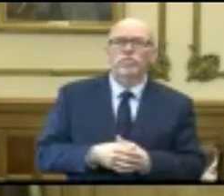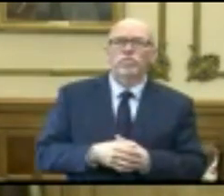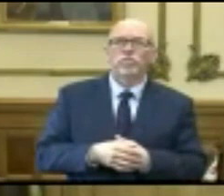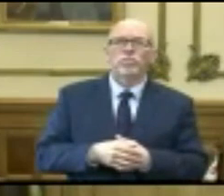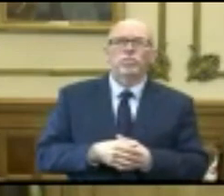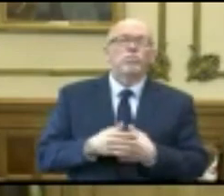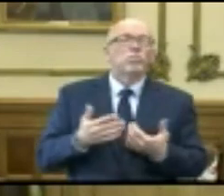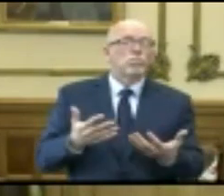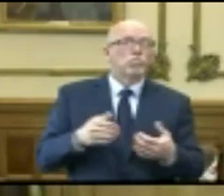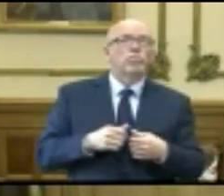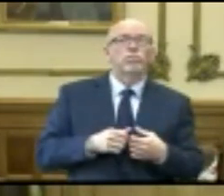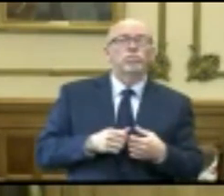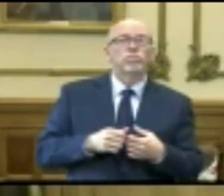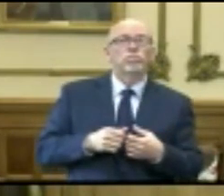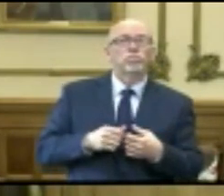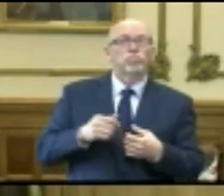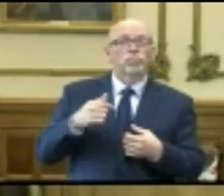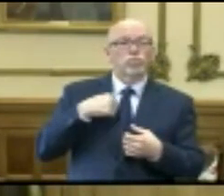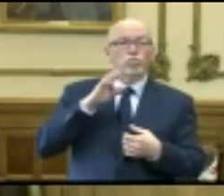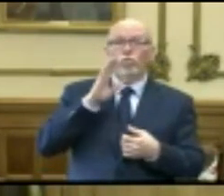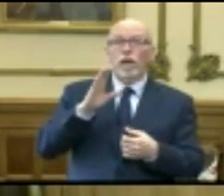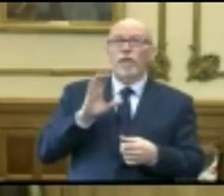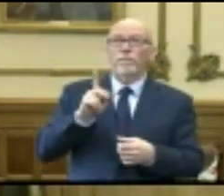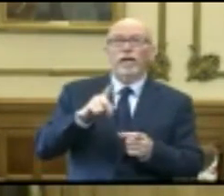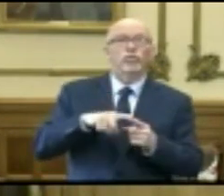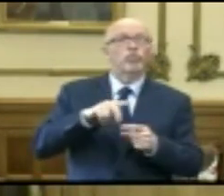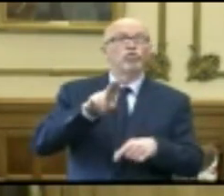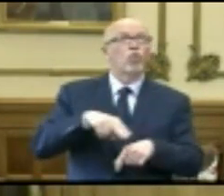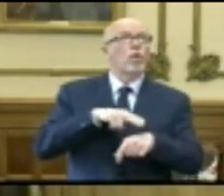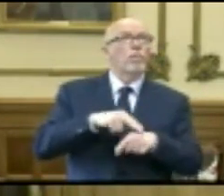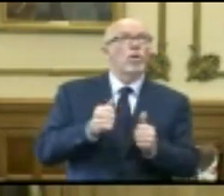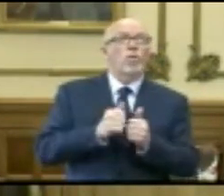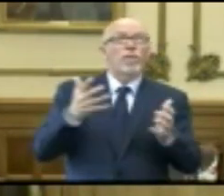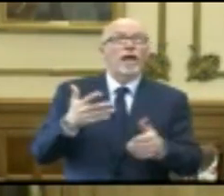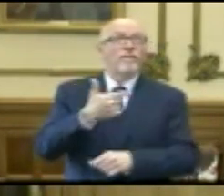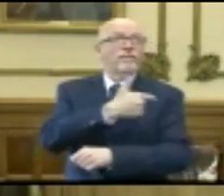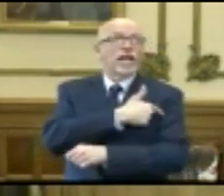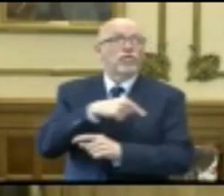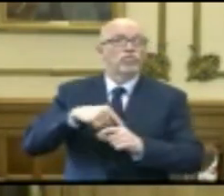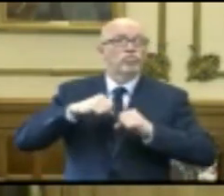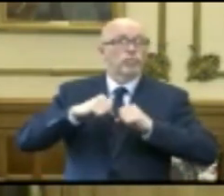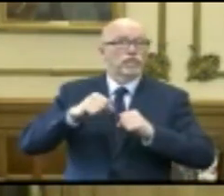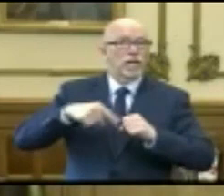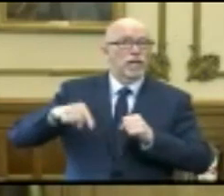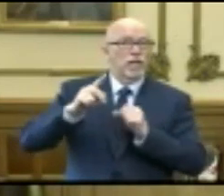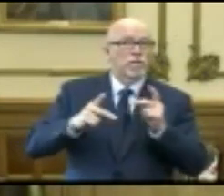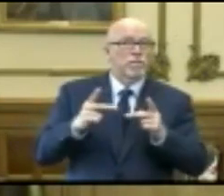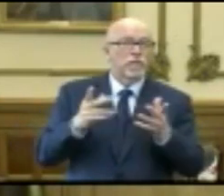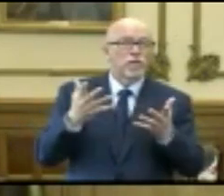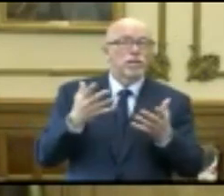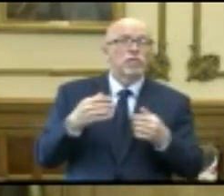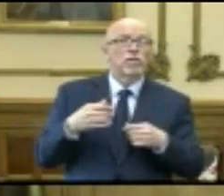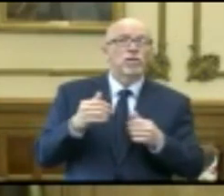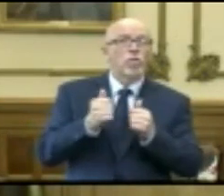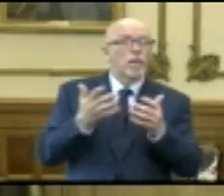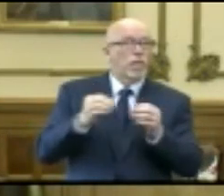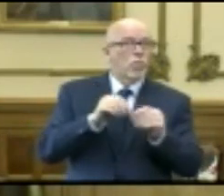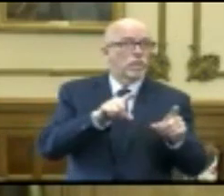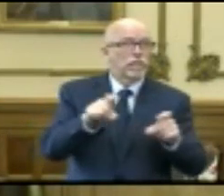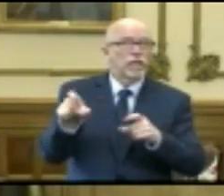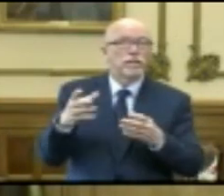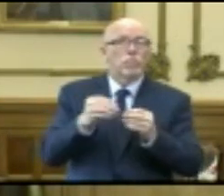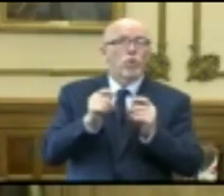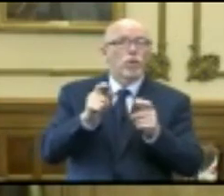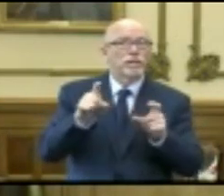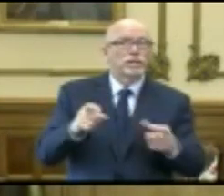Do we get back to a complete normal without a vaccine to protect some of our high-risk individuals without more testing or quicker